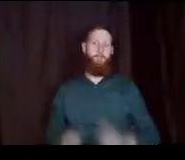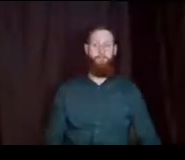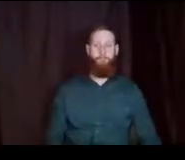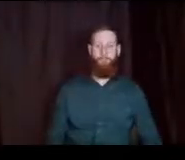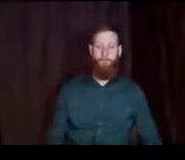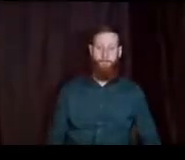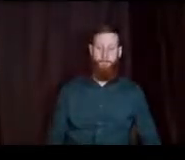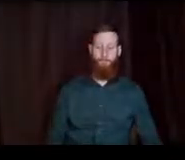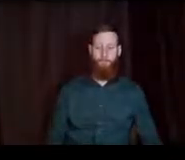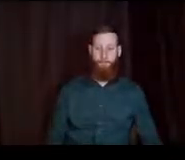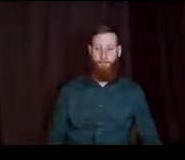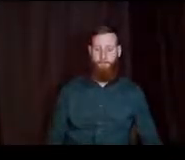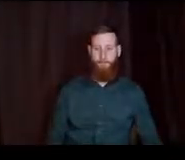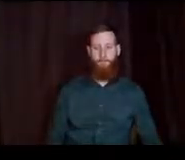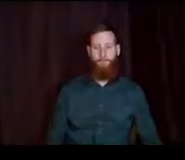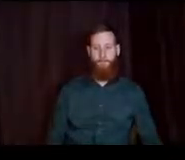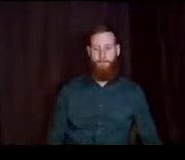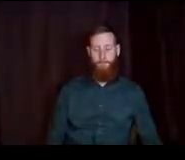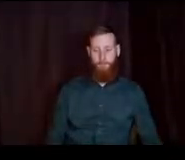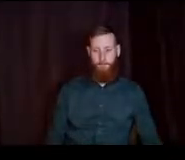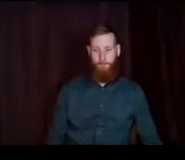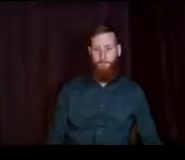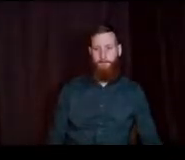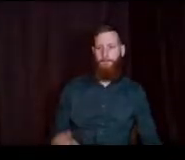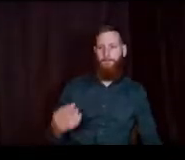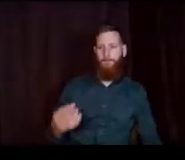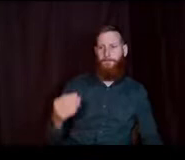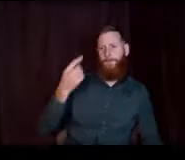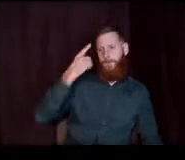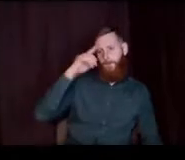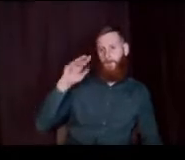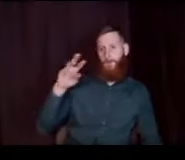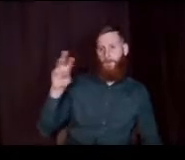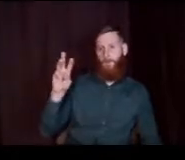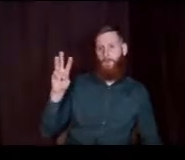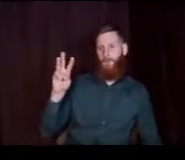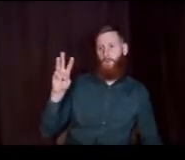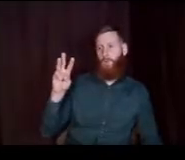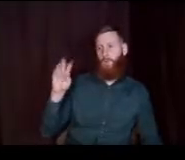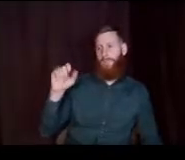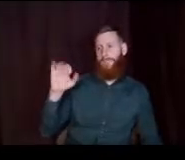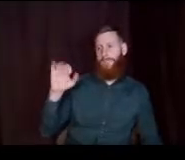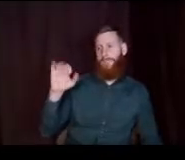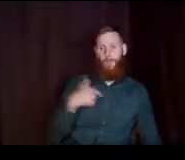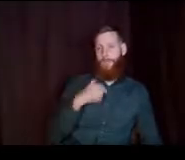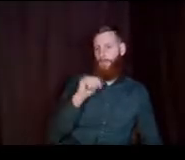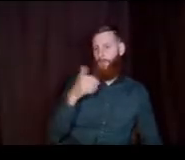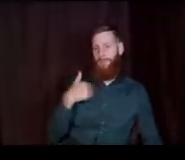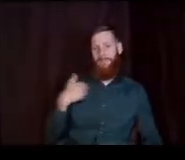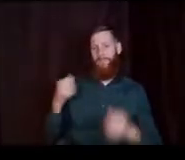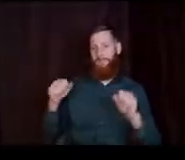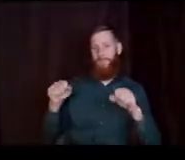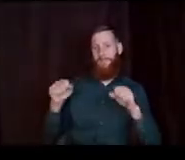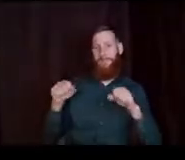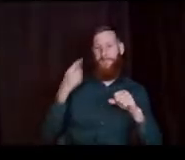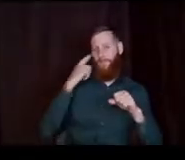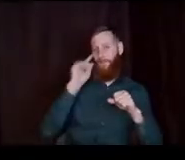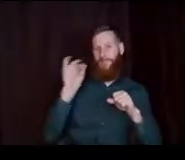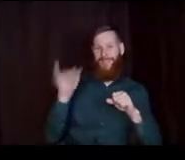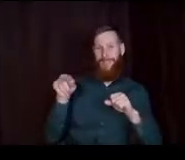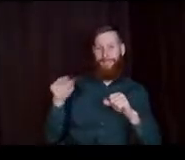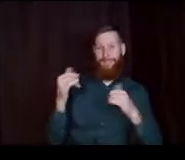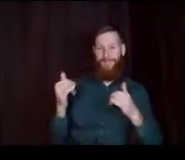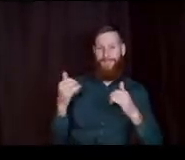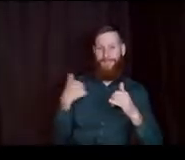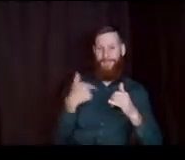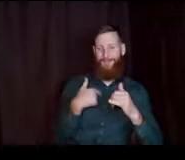And for WSAC, unfortunately we don't have the ability for that right now. We're a